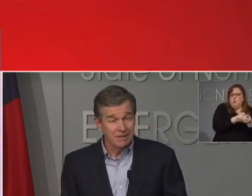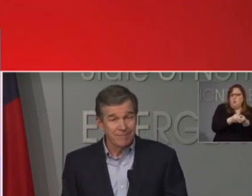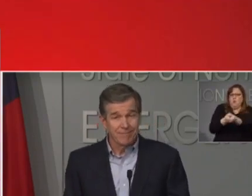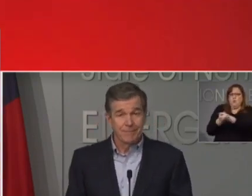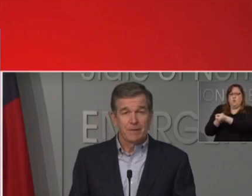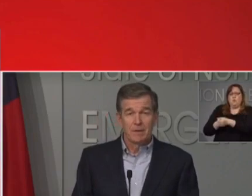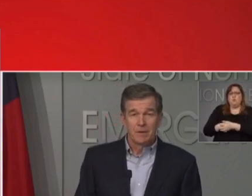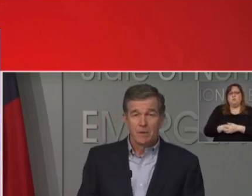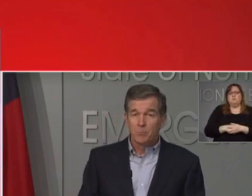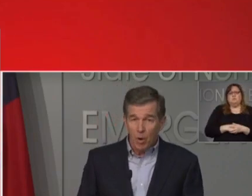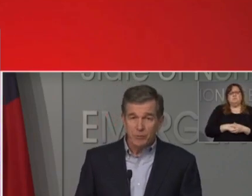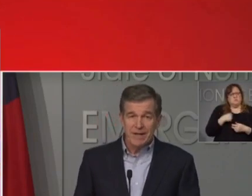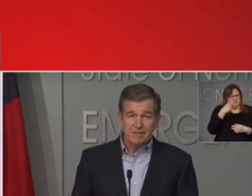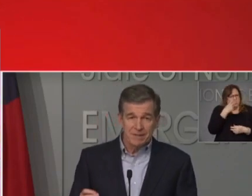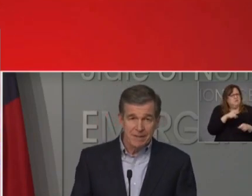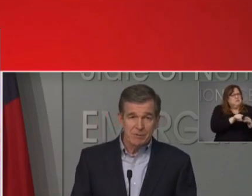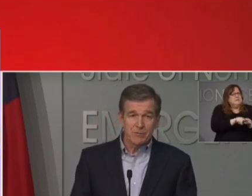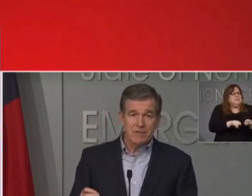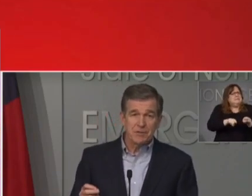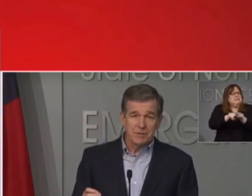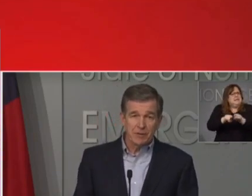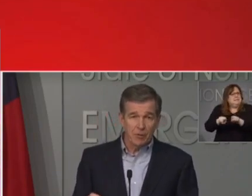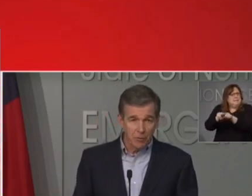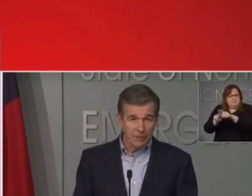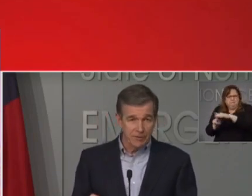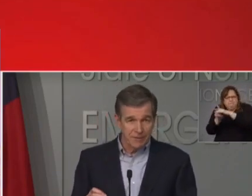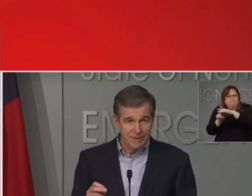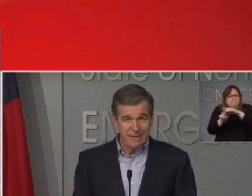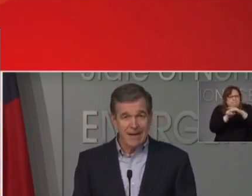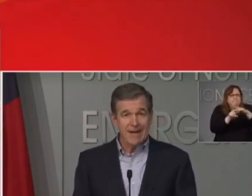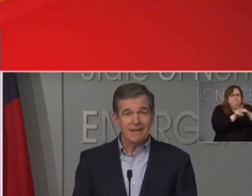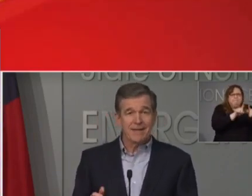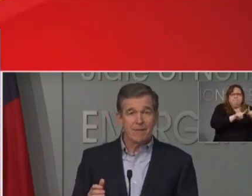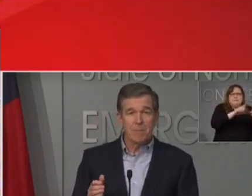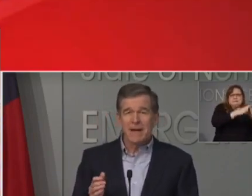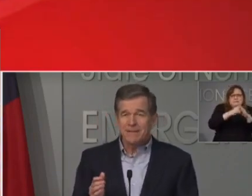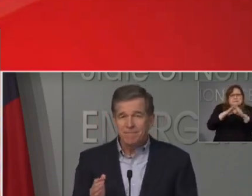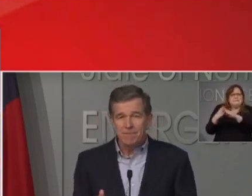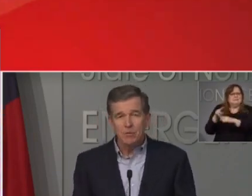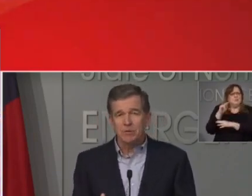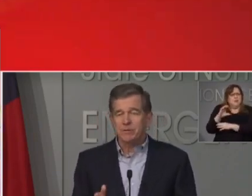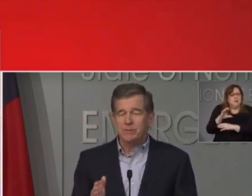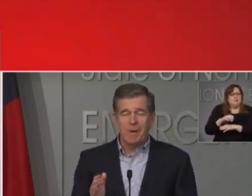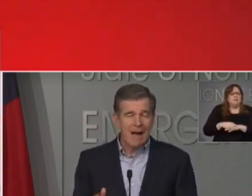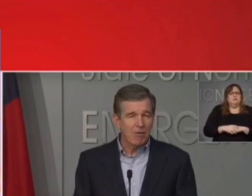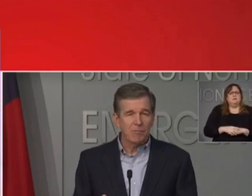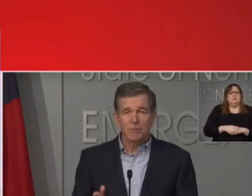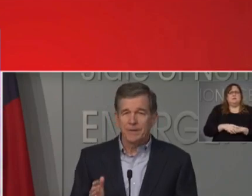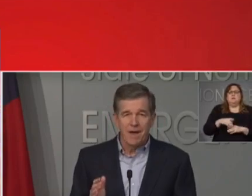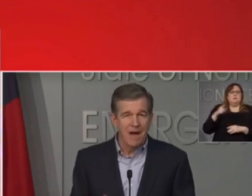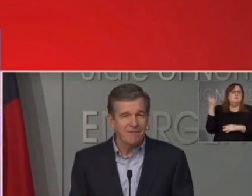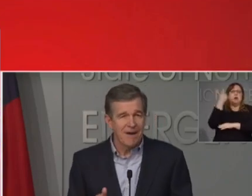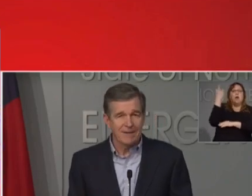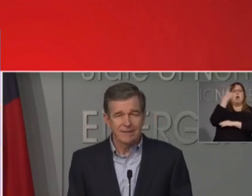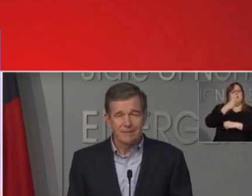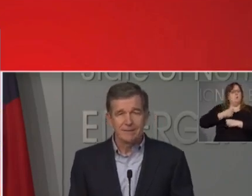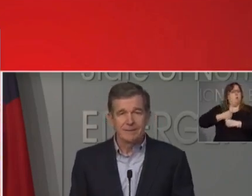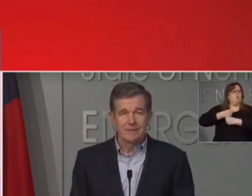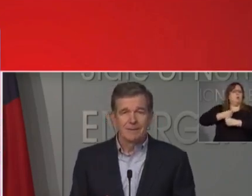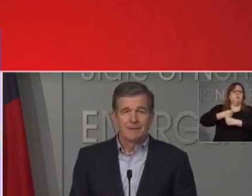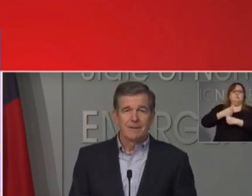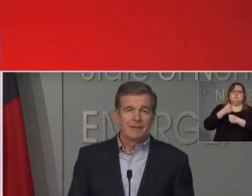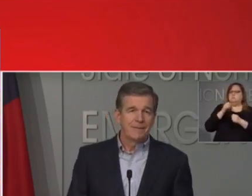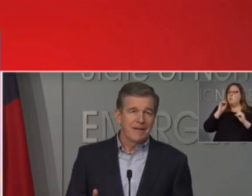our cities. Protests and demonstrations held earlier in the day that remained focused, powerful, and nonviolent.